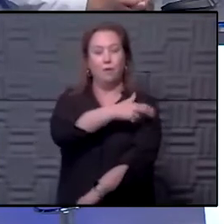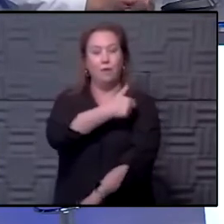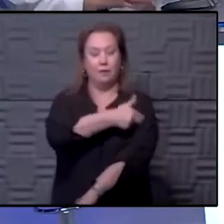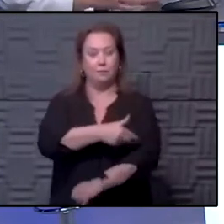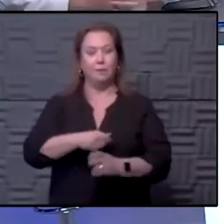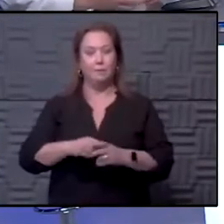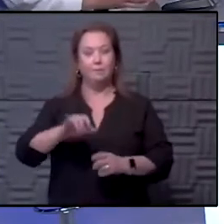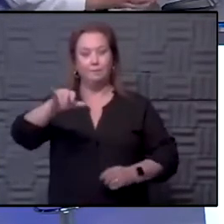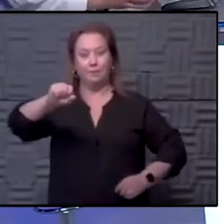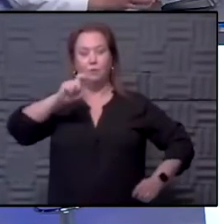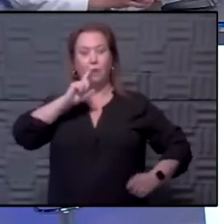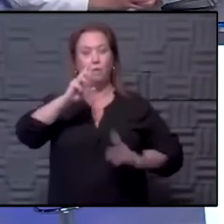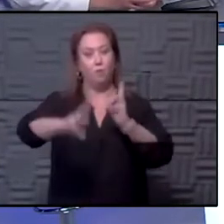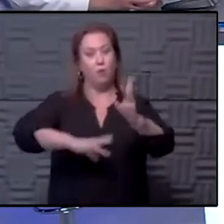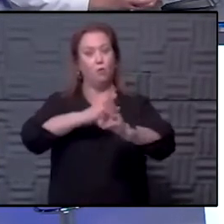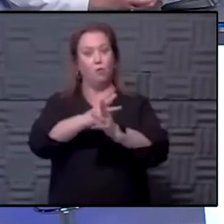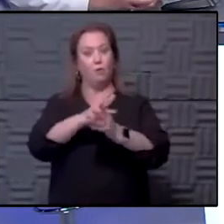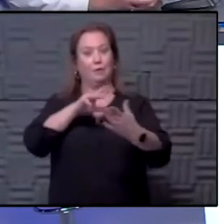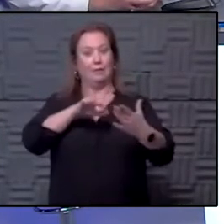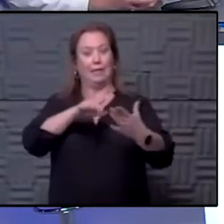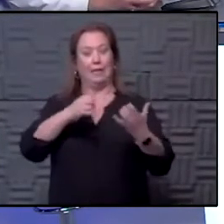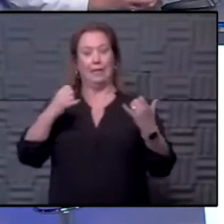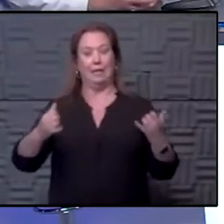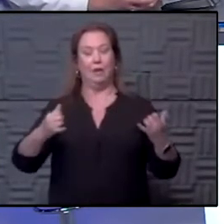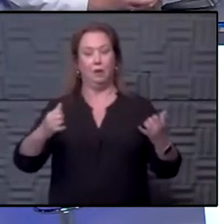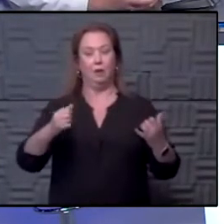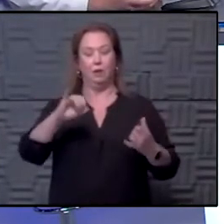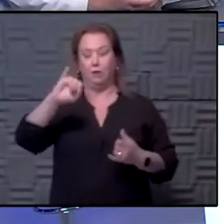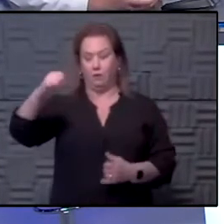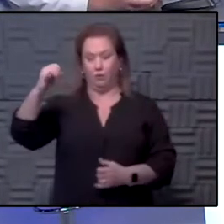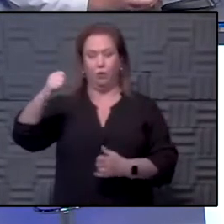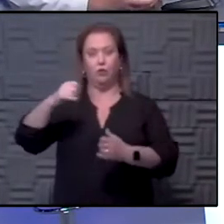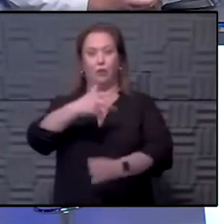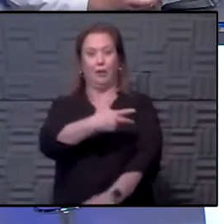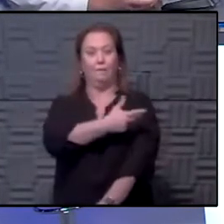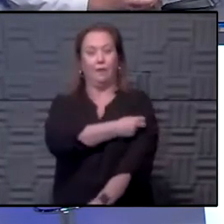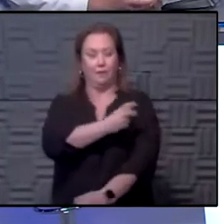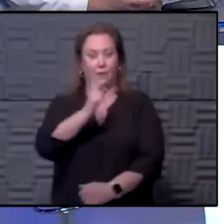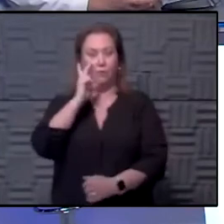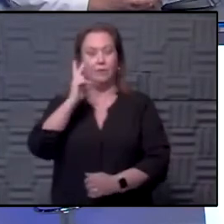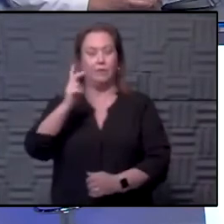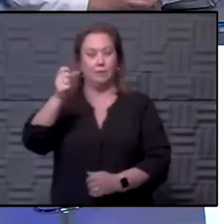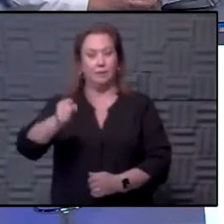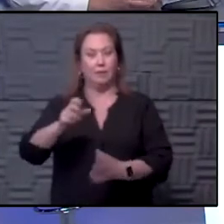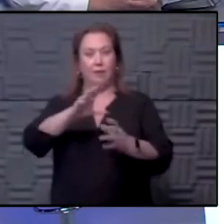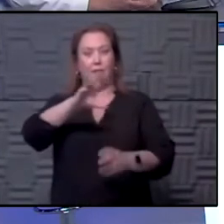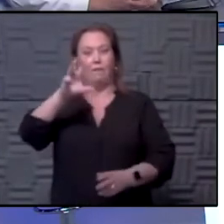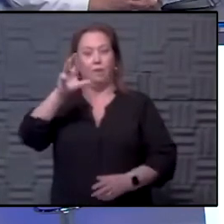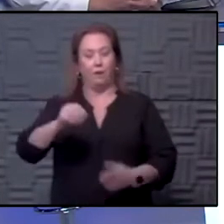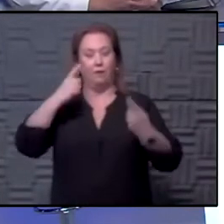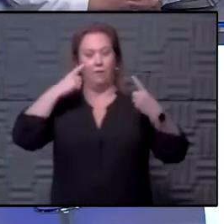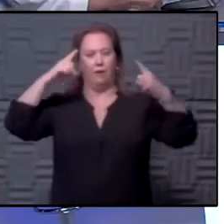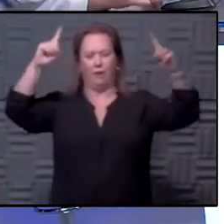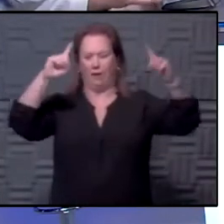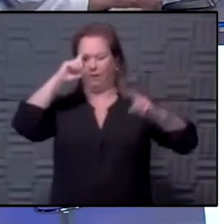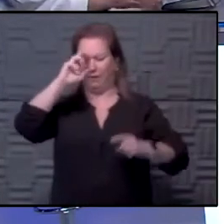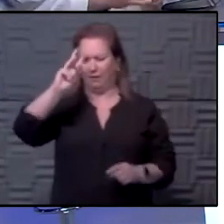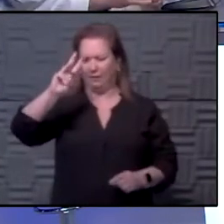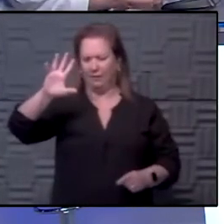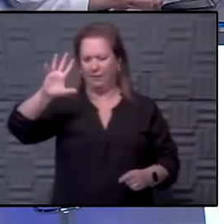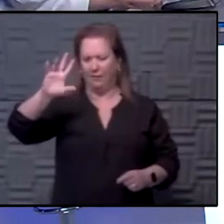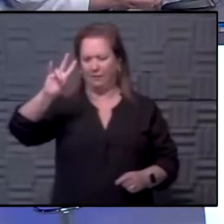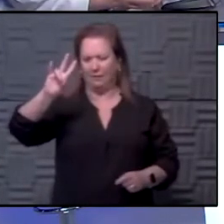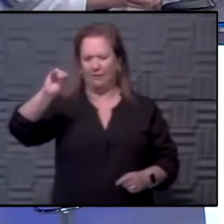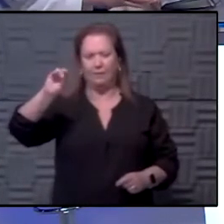real-world trial data with, just as you said, the J&J vaccine. And it did have efficacy. I think it was 65%